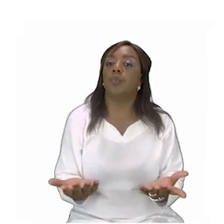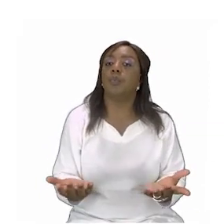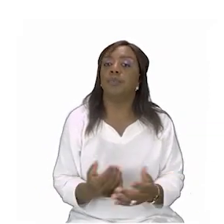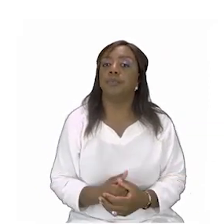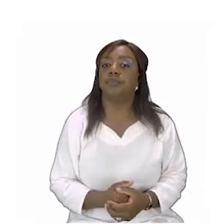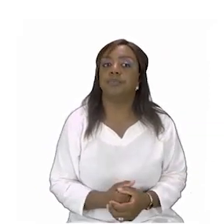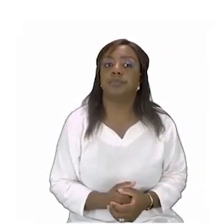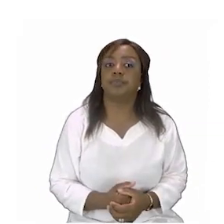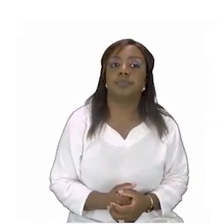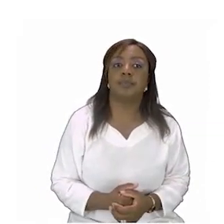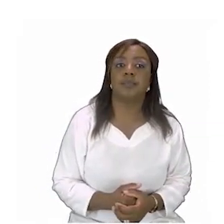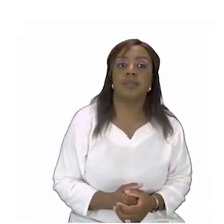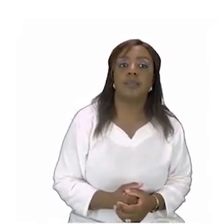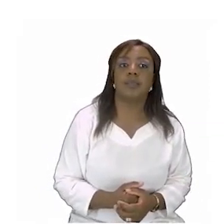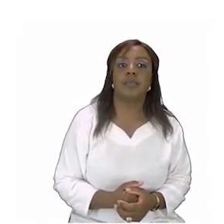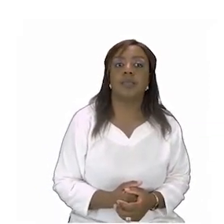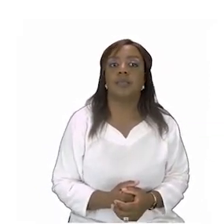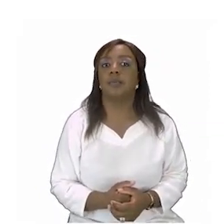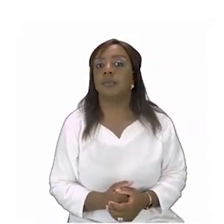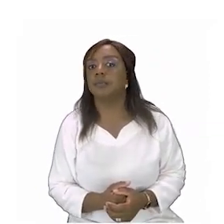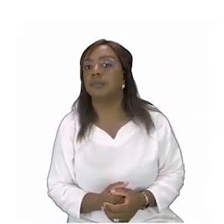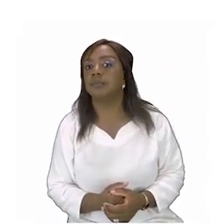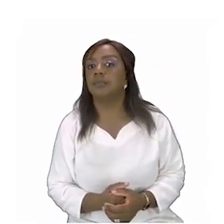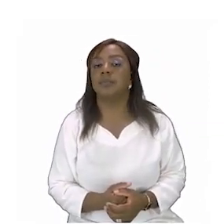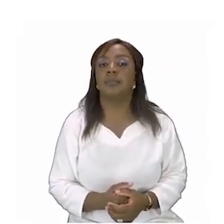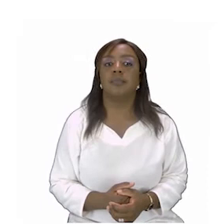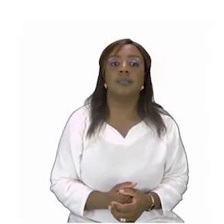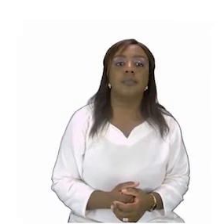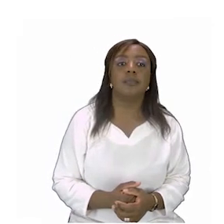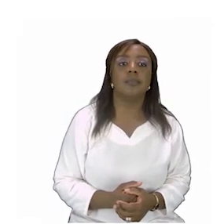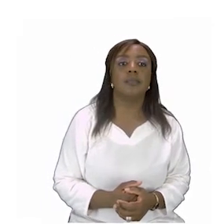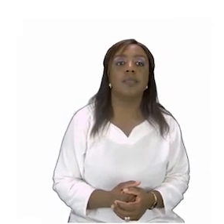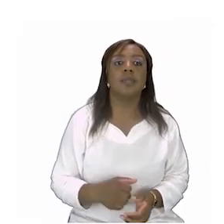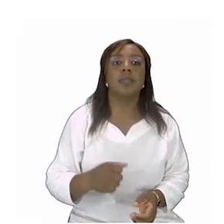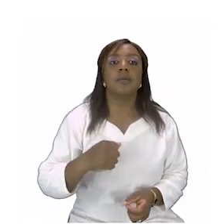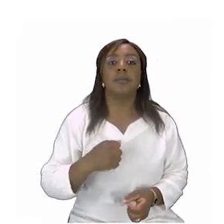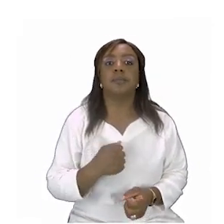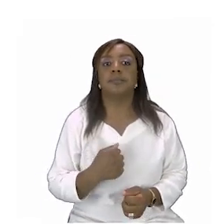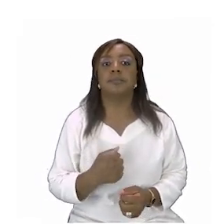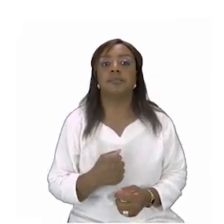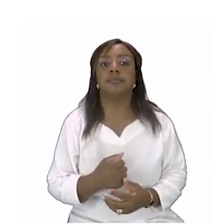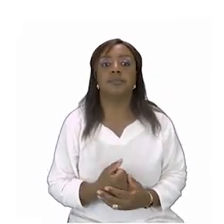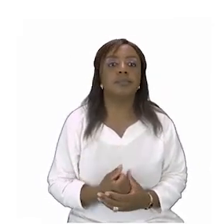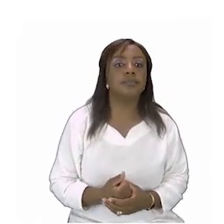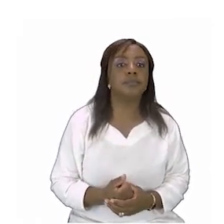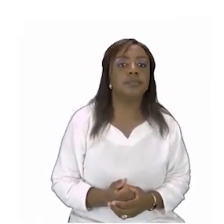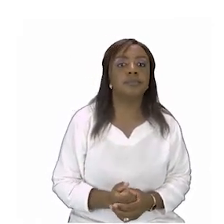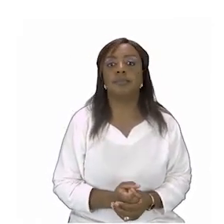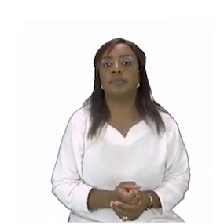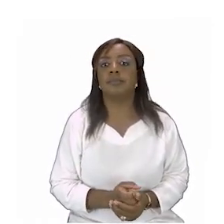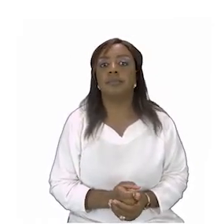your family members the family you belong to always has a name for